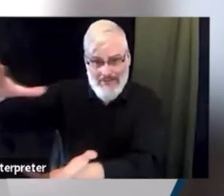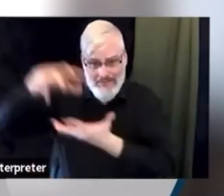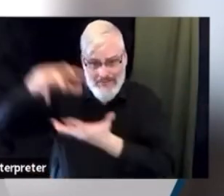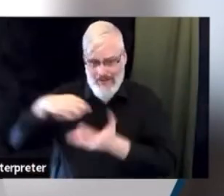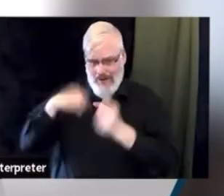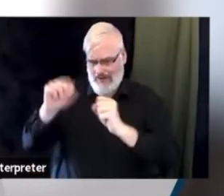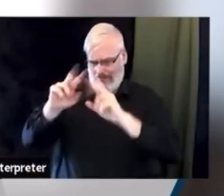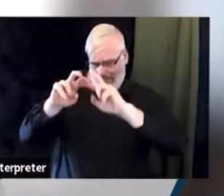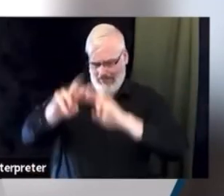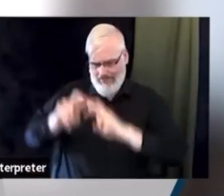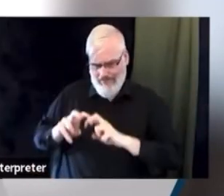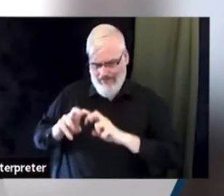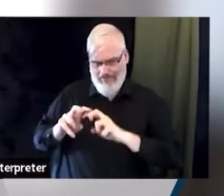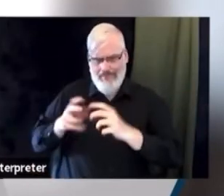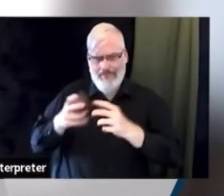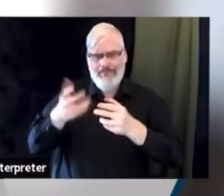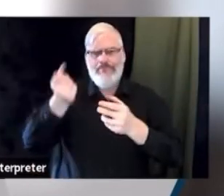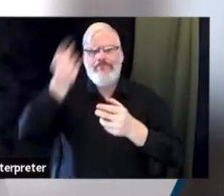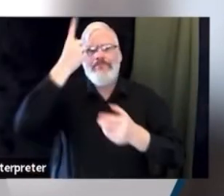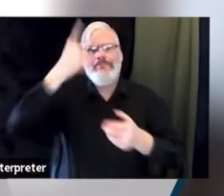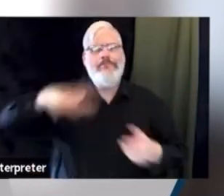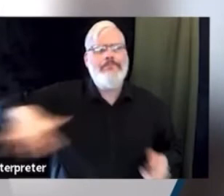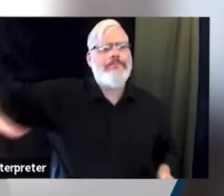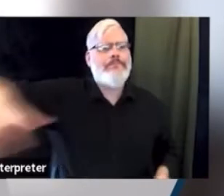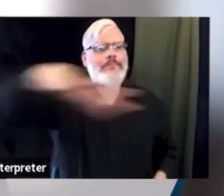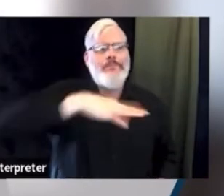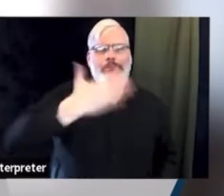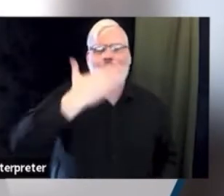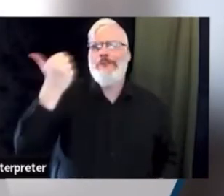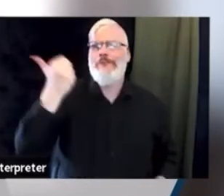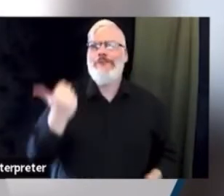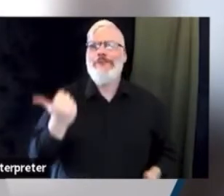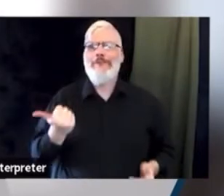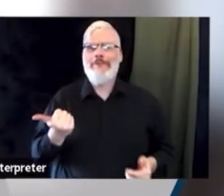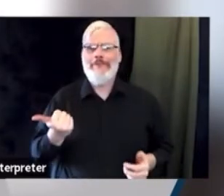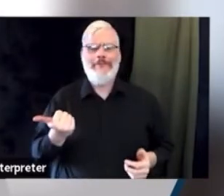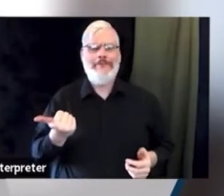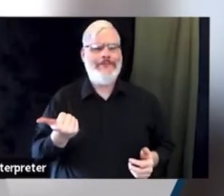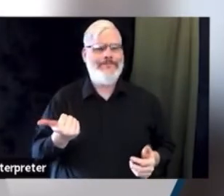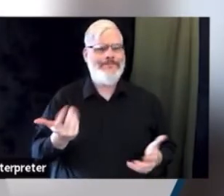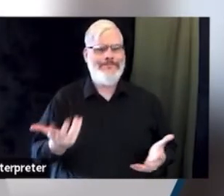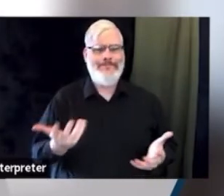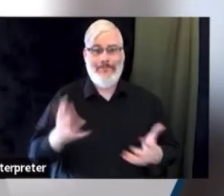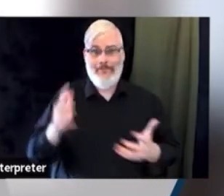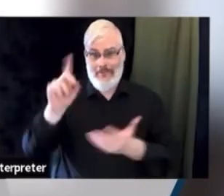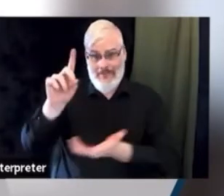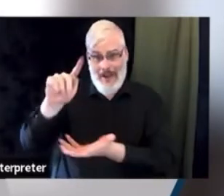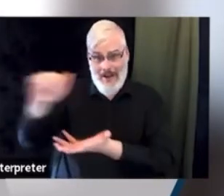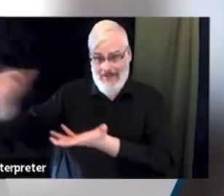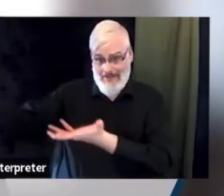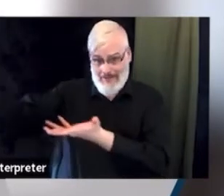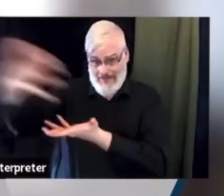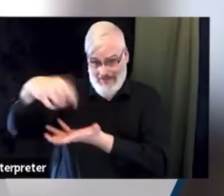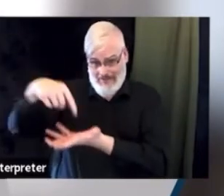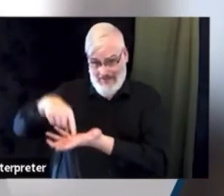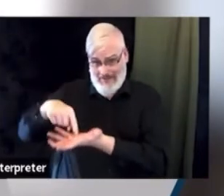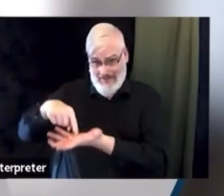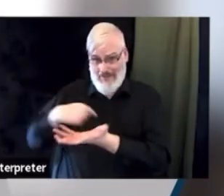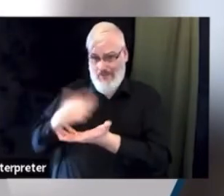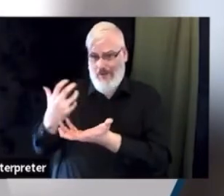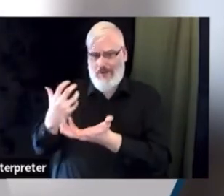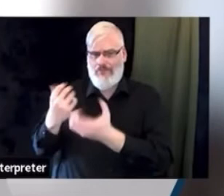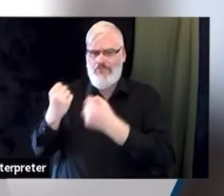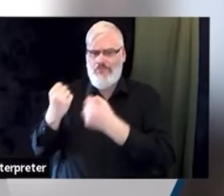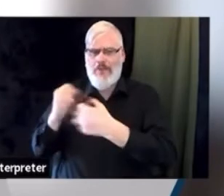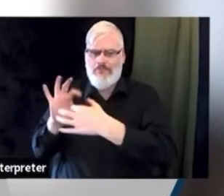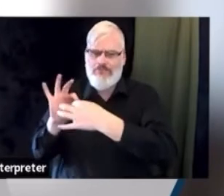to make sure that we put that through a strong human filter. And it's important for us to recognize if we're going to be data driven, how that data